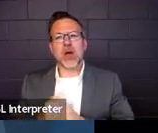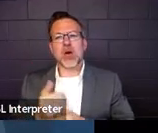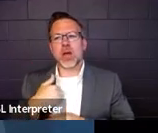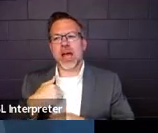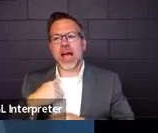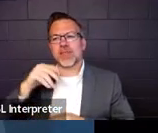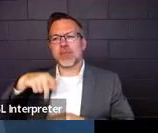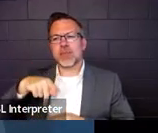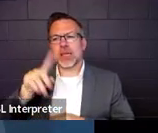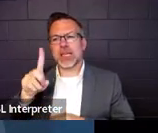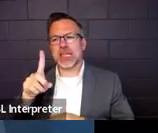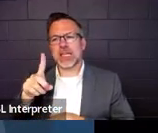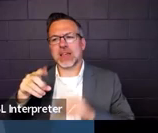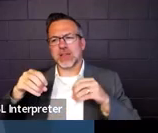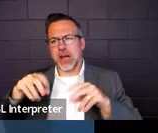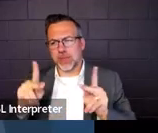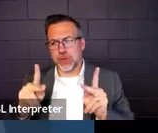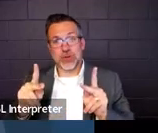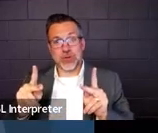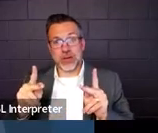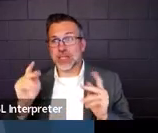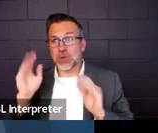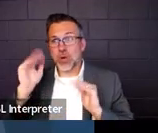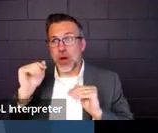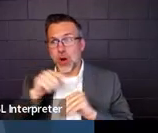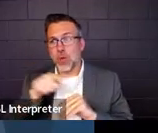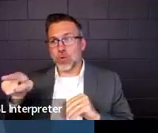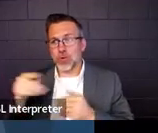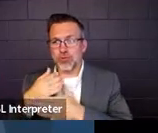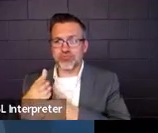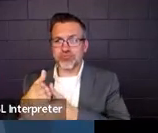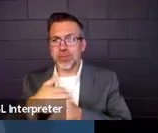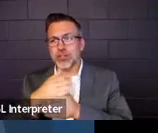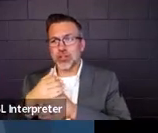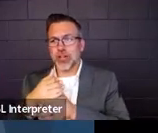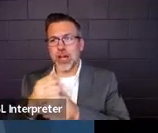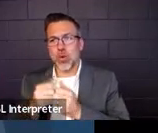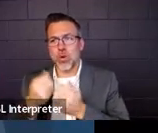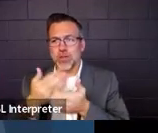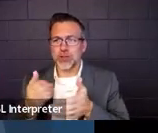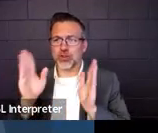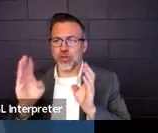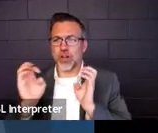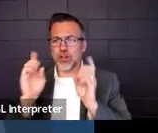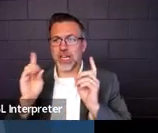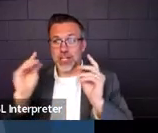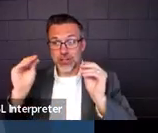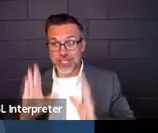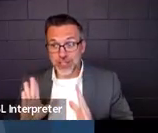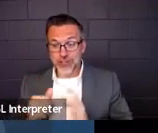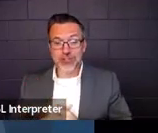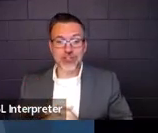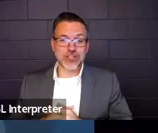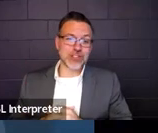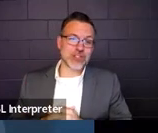that we would love for you to share with the gen ed teachers that teach your kids.